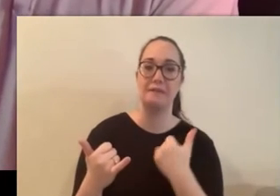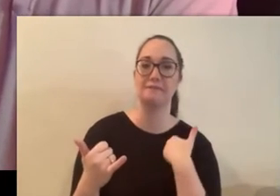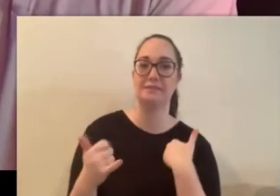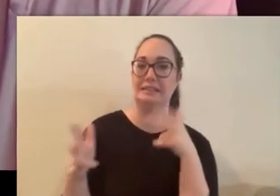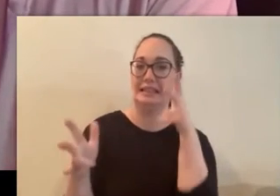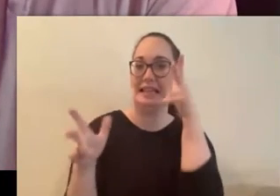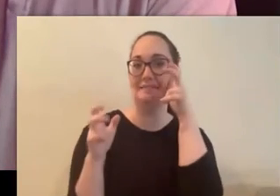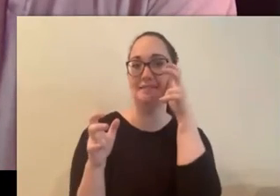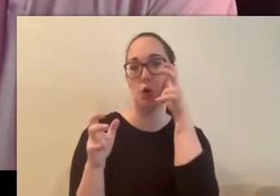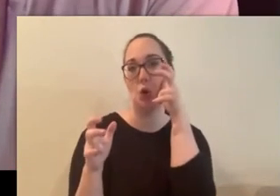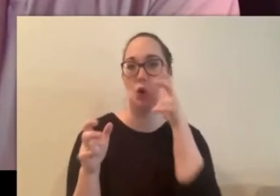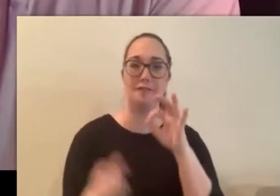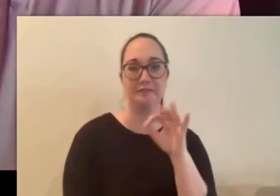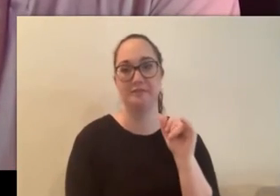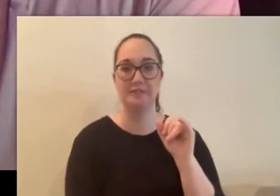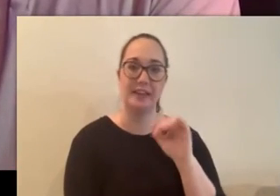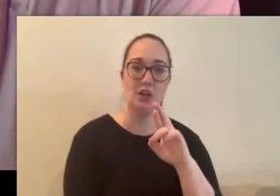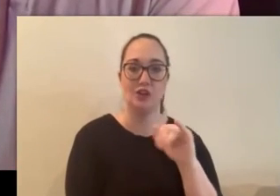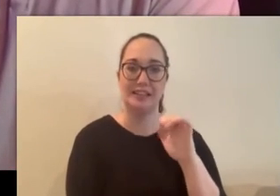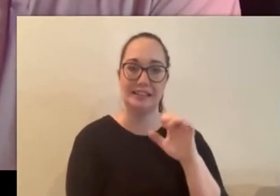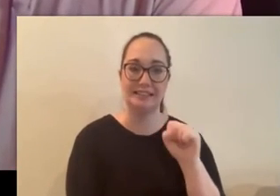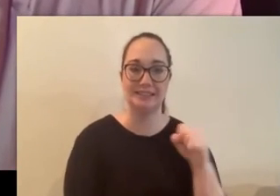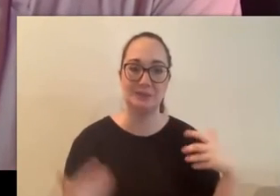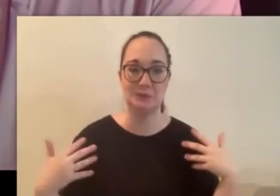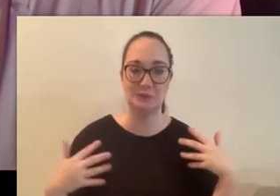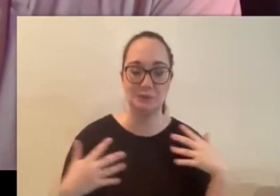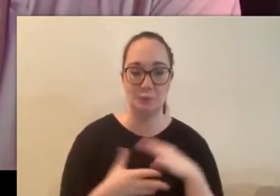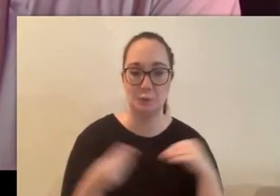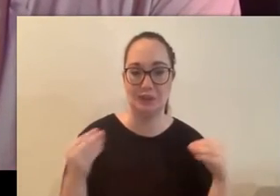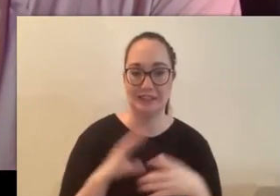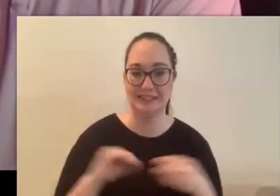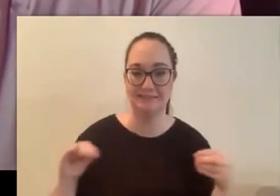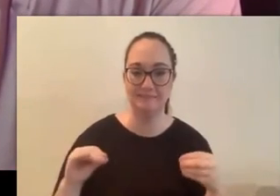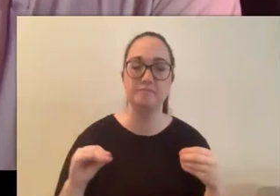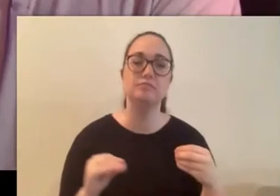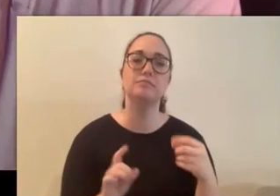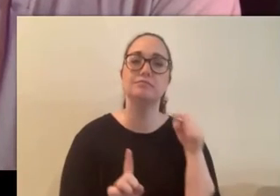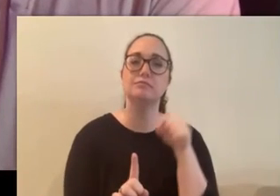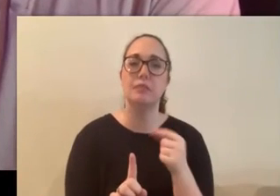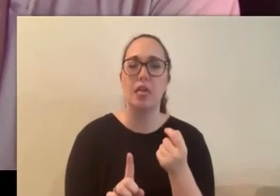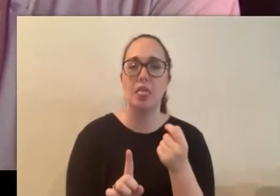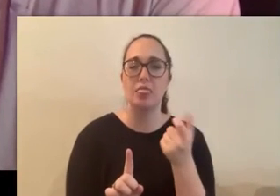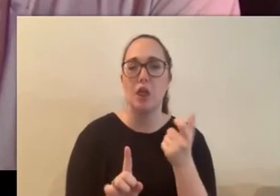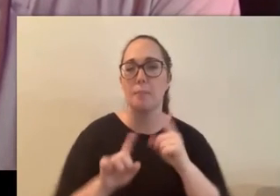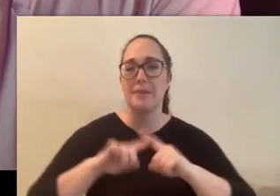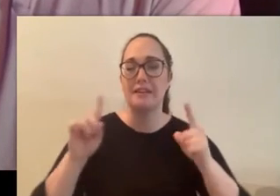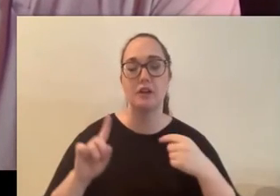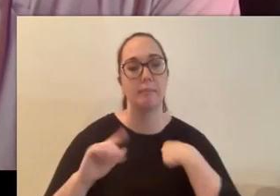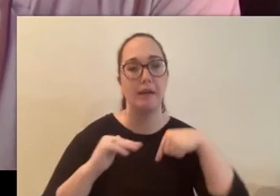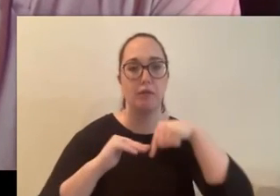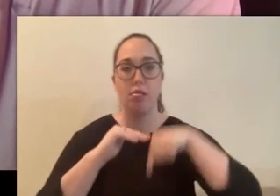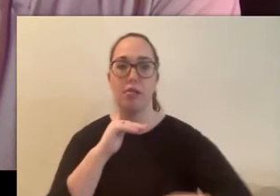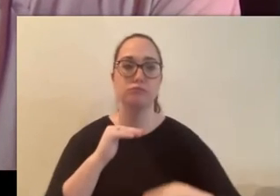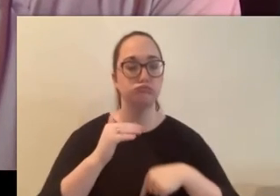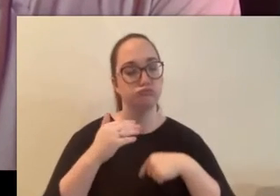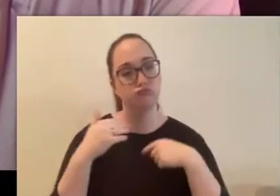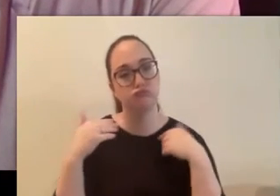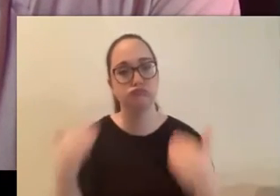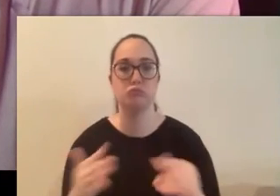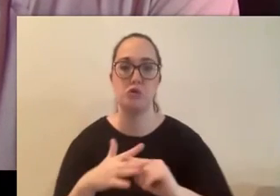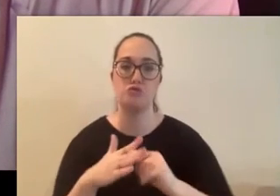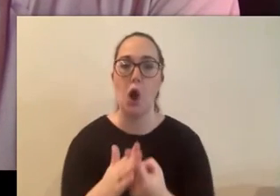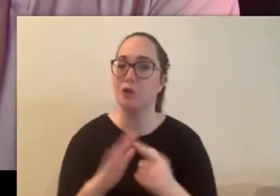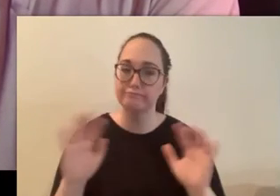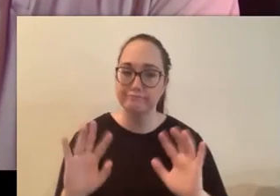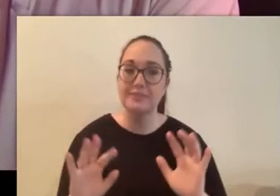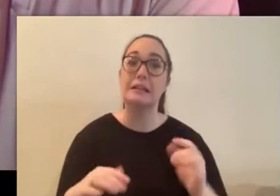fairies actually um so this story is going to be done a little bit different we're not going to just dive right into the story i thought after doing the research for this understanding